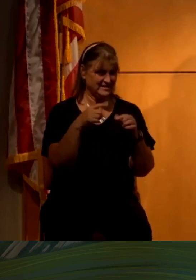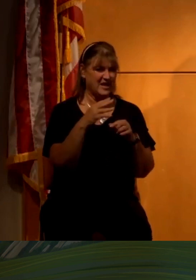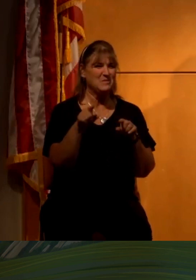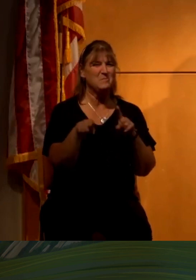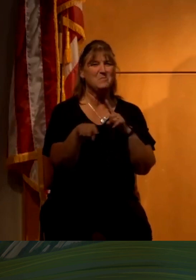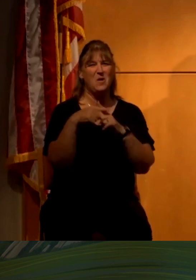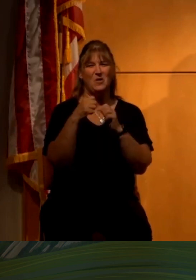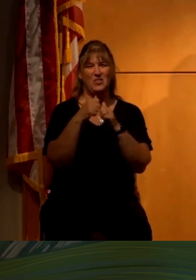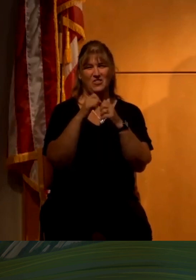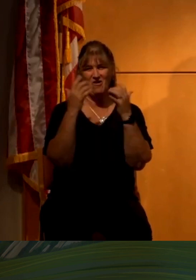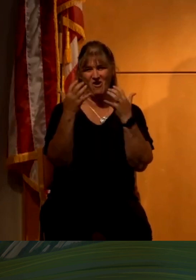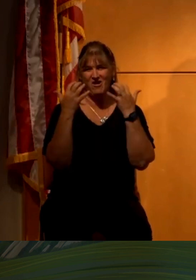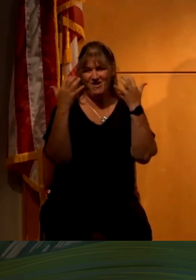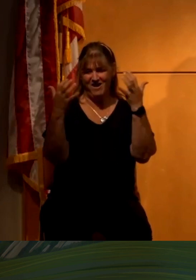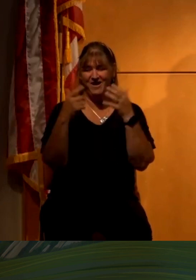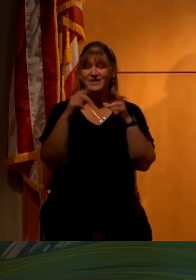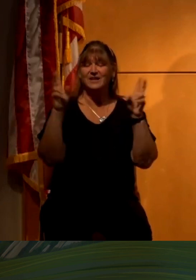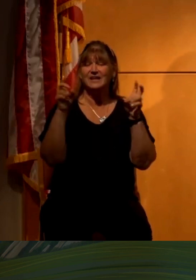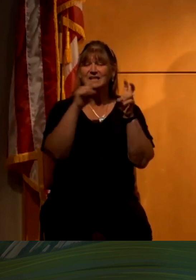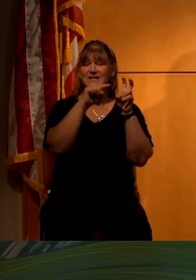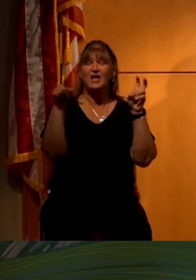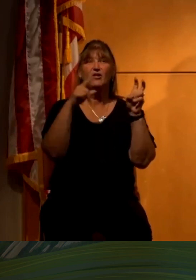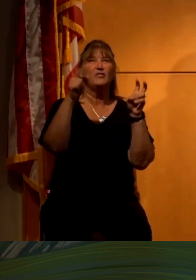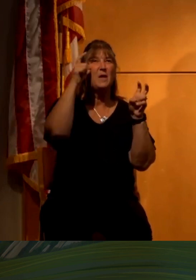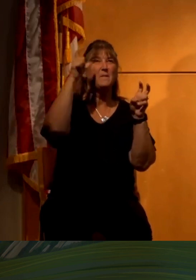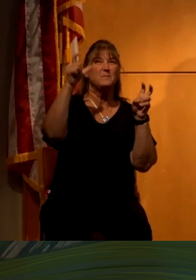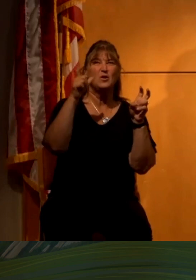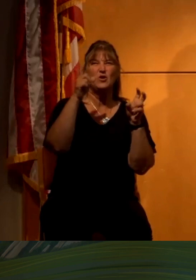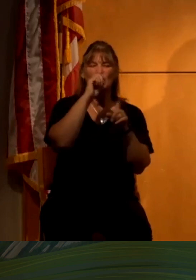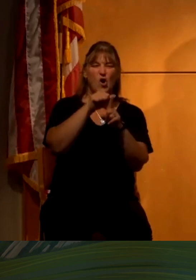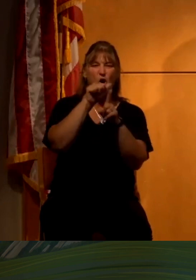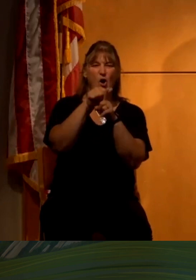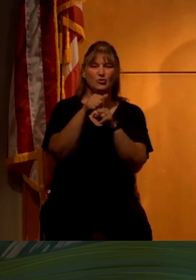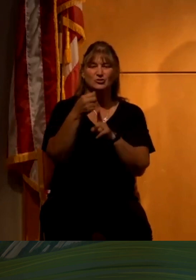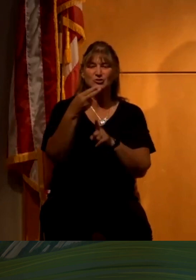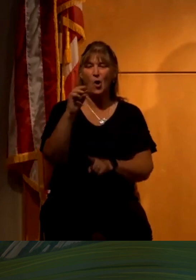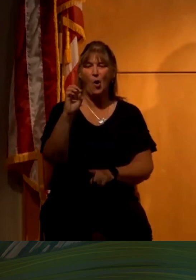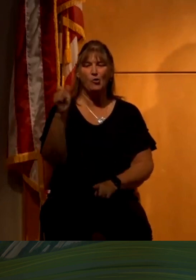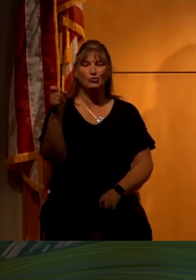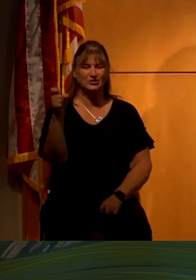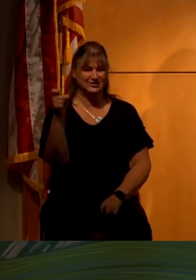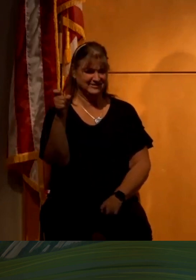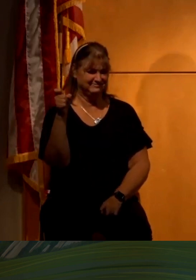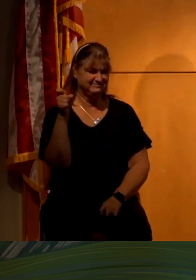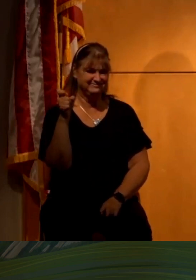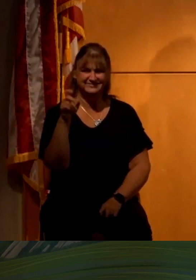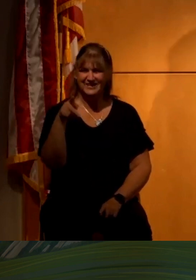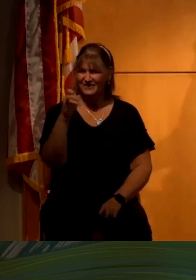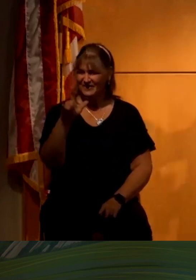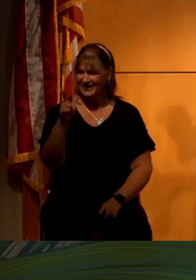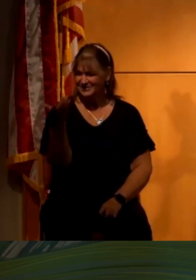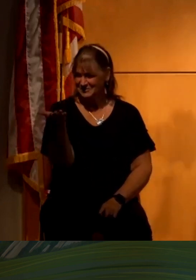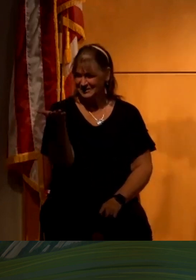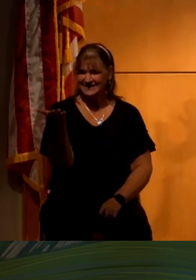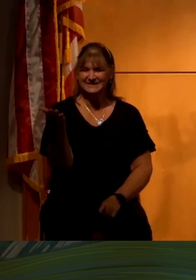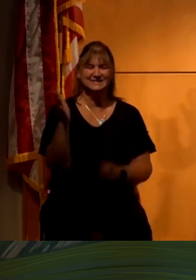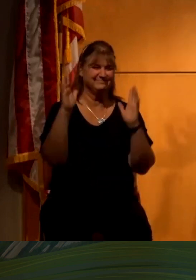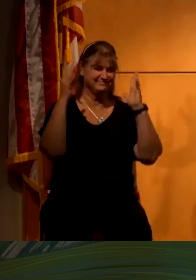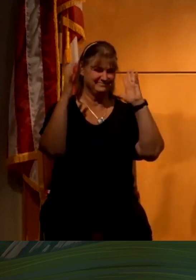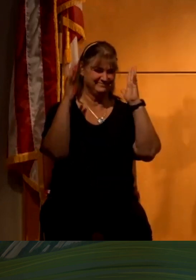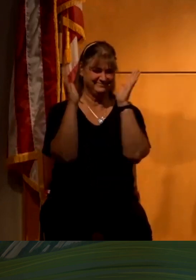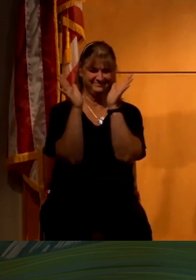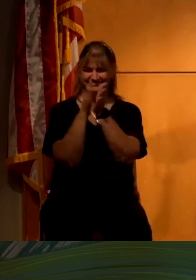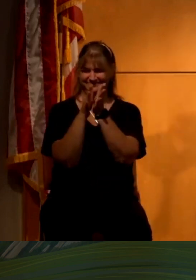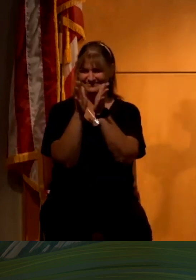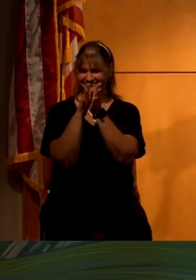online. And it's entitled The Moon Hoax Hoax. So Phil, please, let's welcome him.